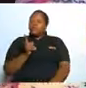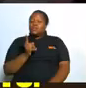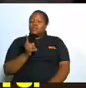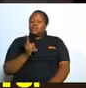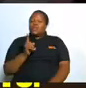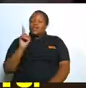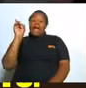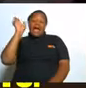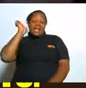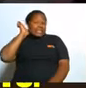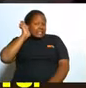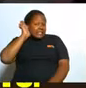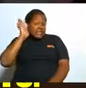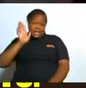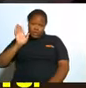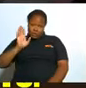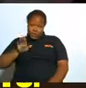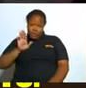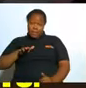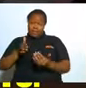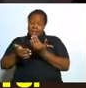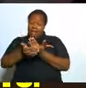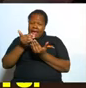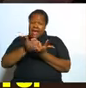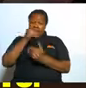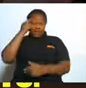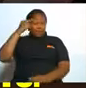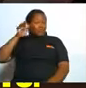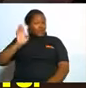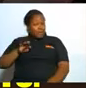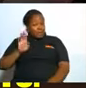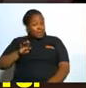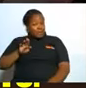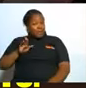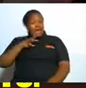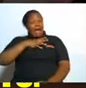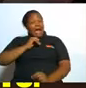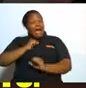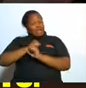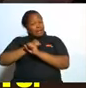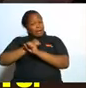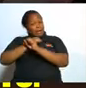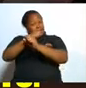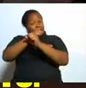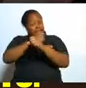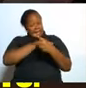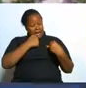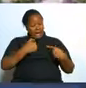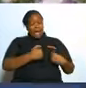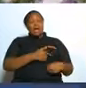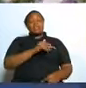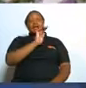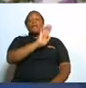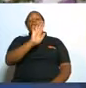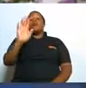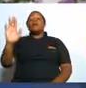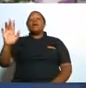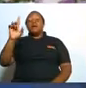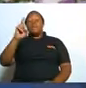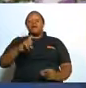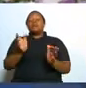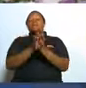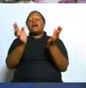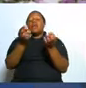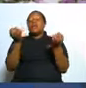listening to them caring for them and safeguarding their hearts hallelujah